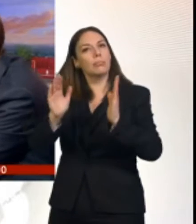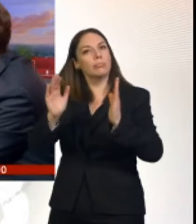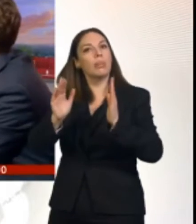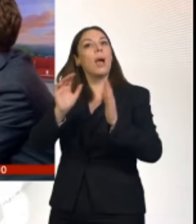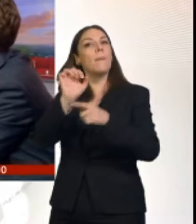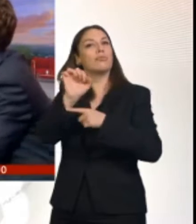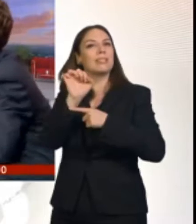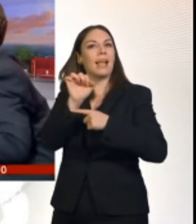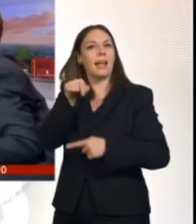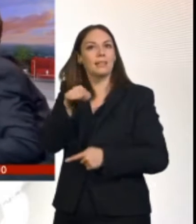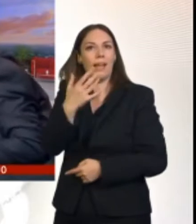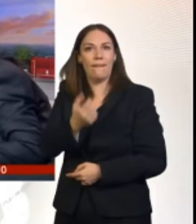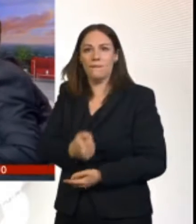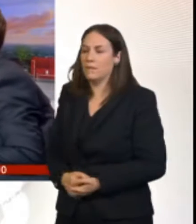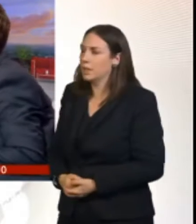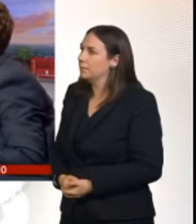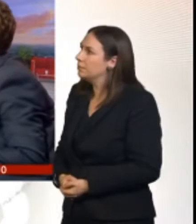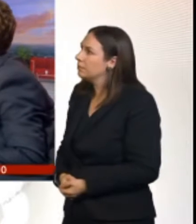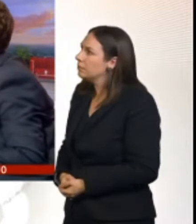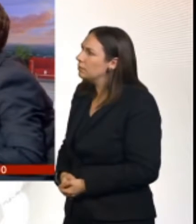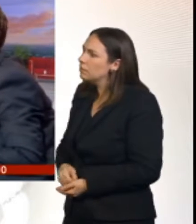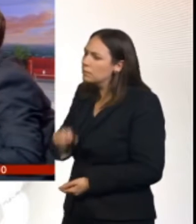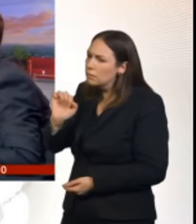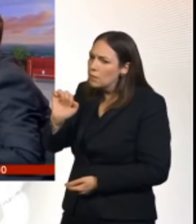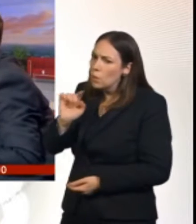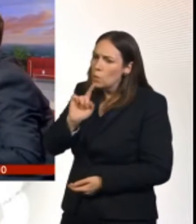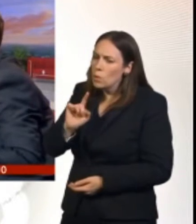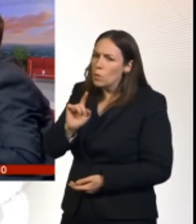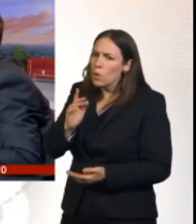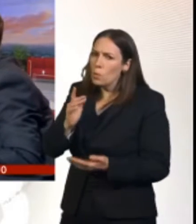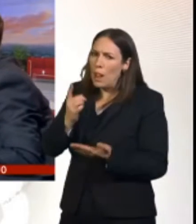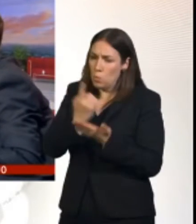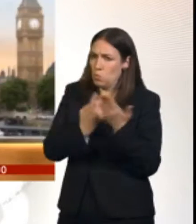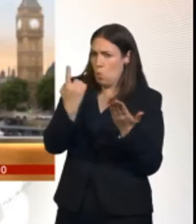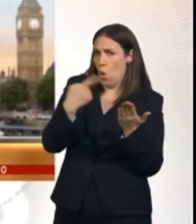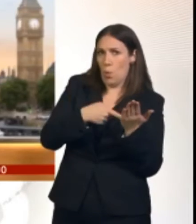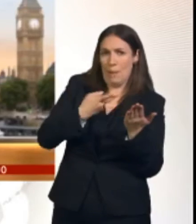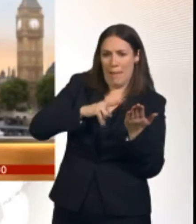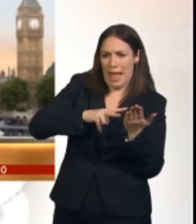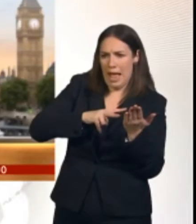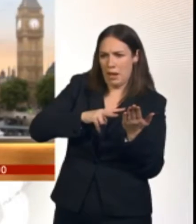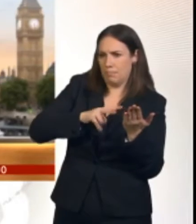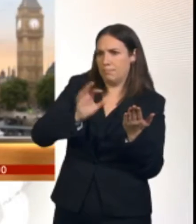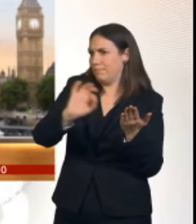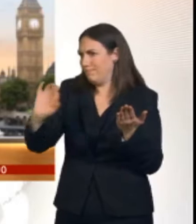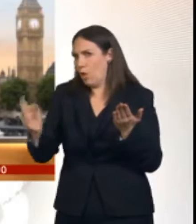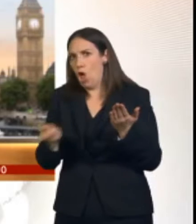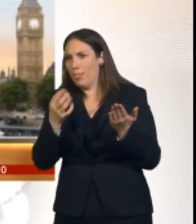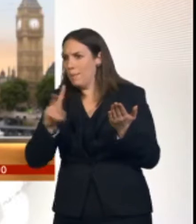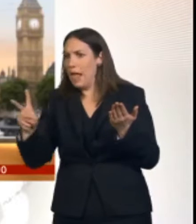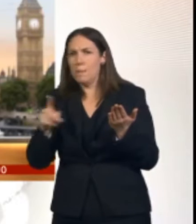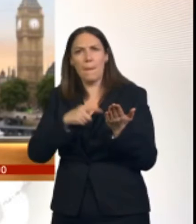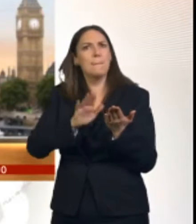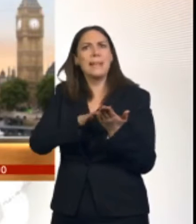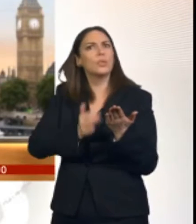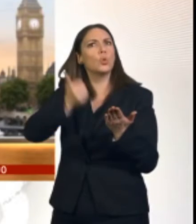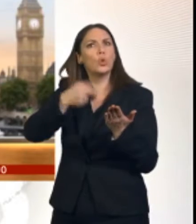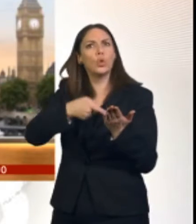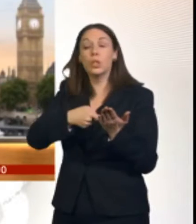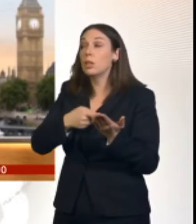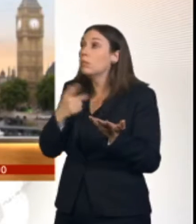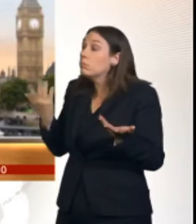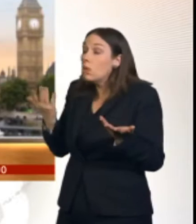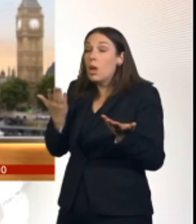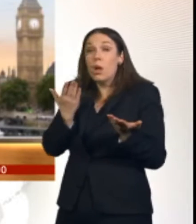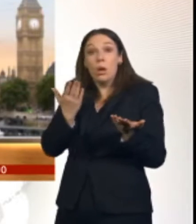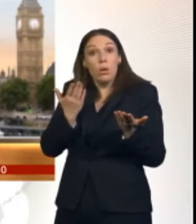message that it's the only plan doesn't make it a good plan. It's the best plan available. We've been given a clear instruction by